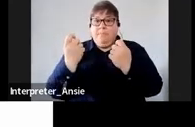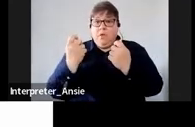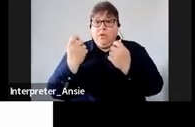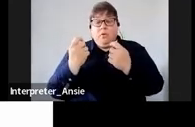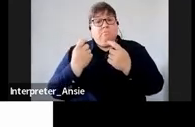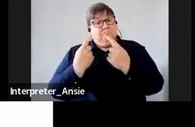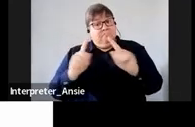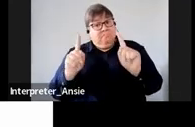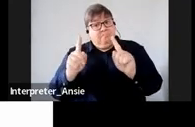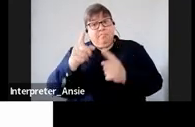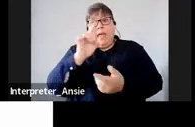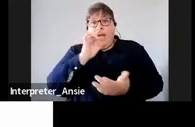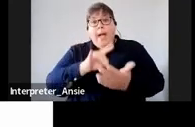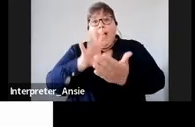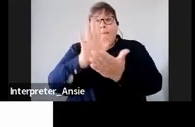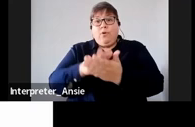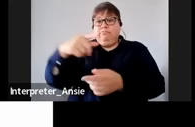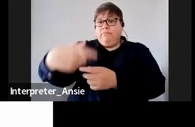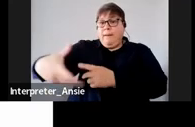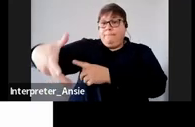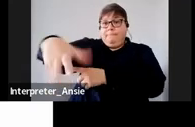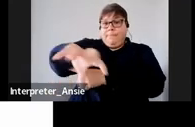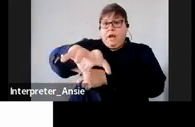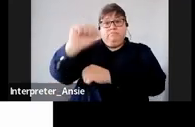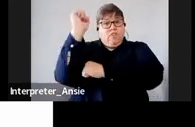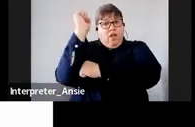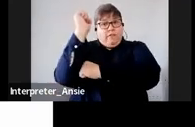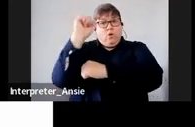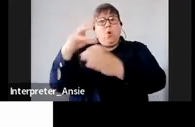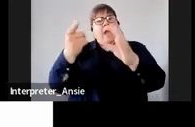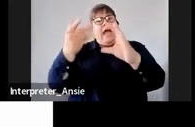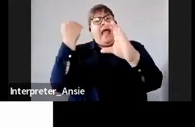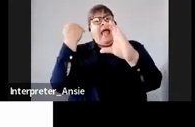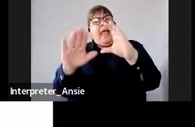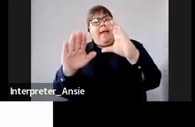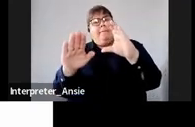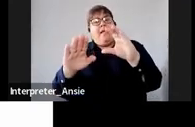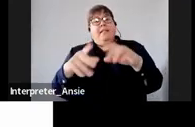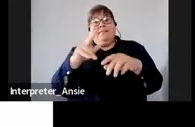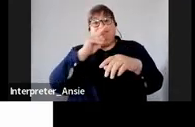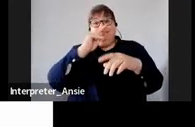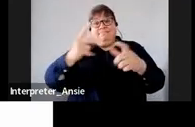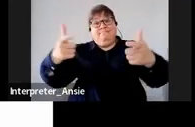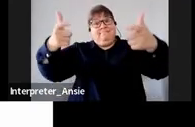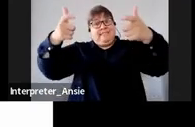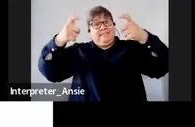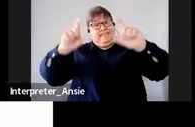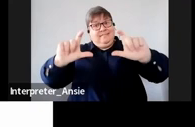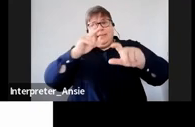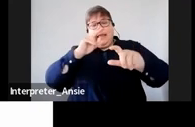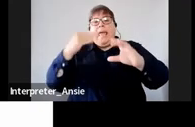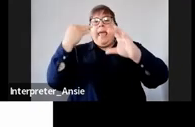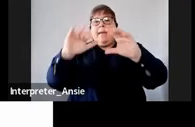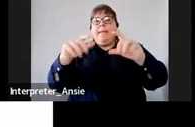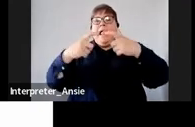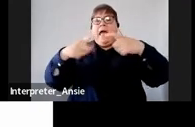making an appointment coming to the office or by email you will see just in the next slide there are the email addresses which